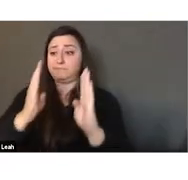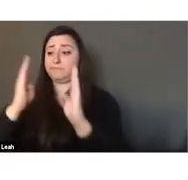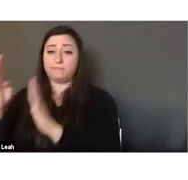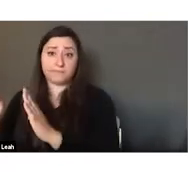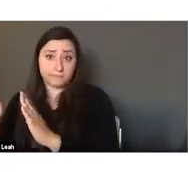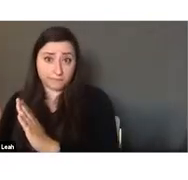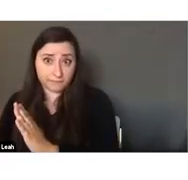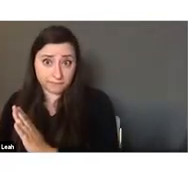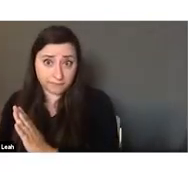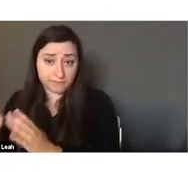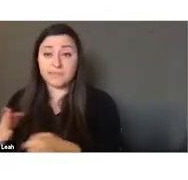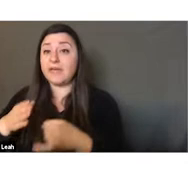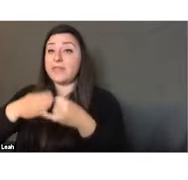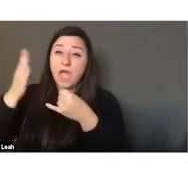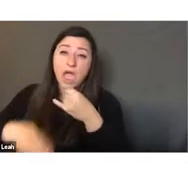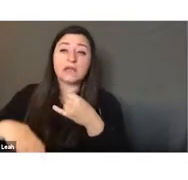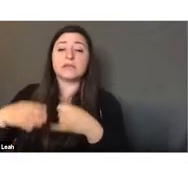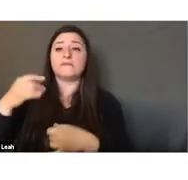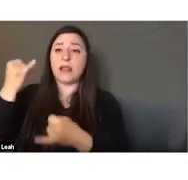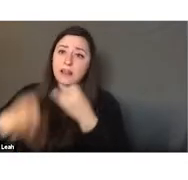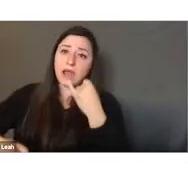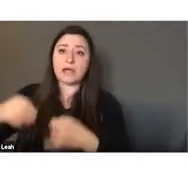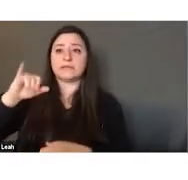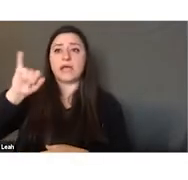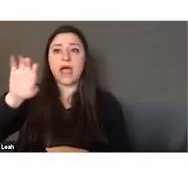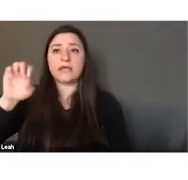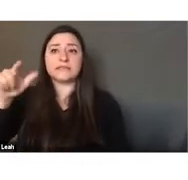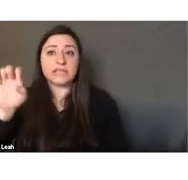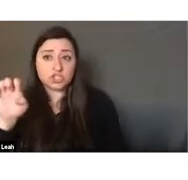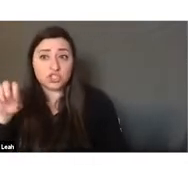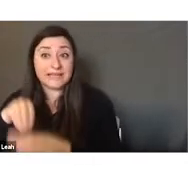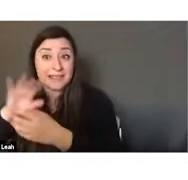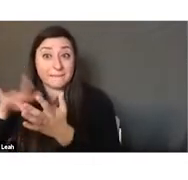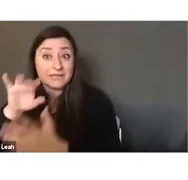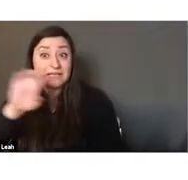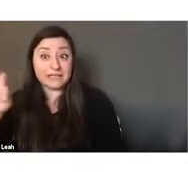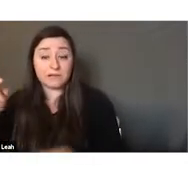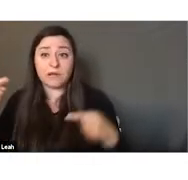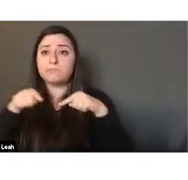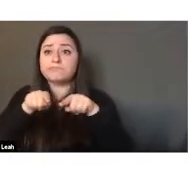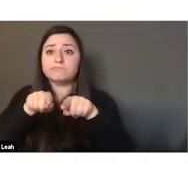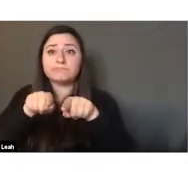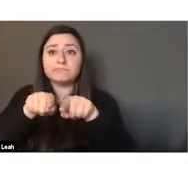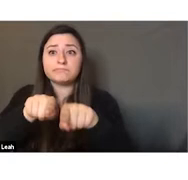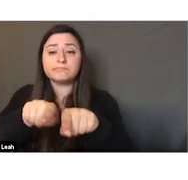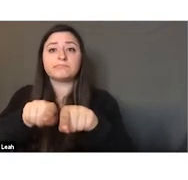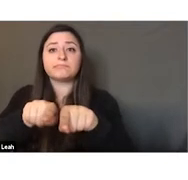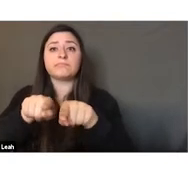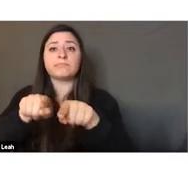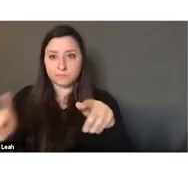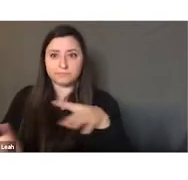end of the last ice age in the Swana region coincided with the emergence of